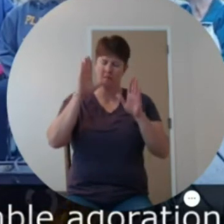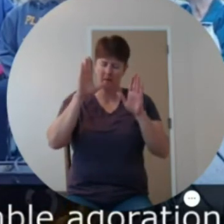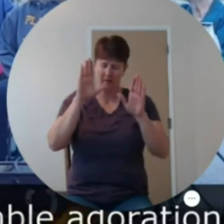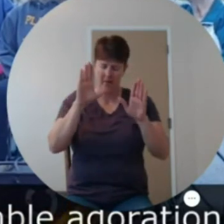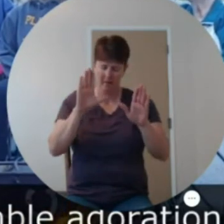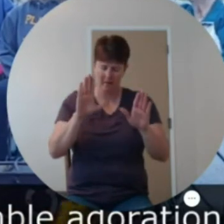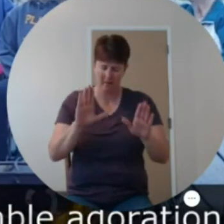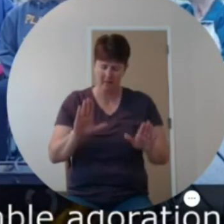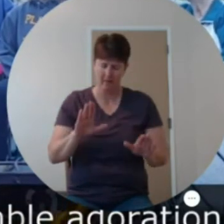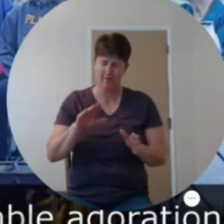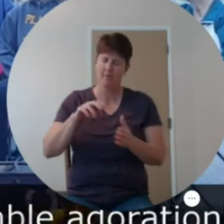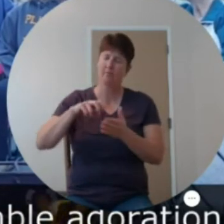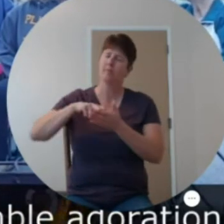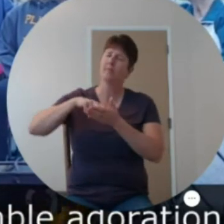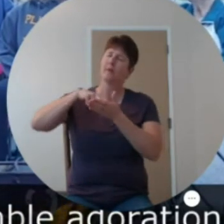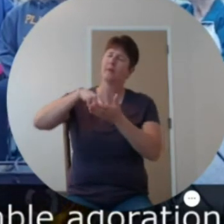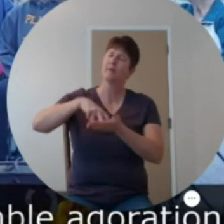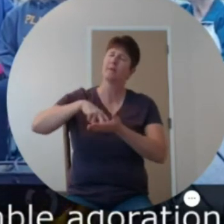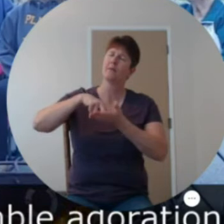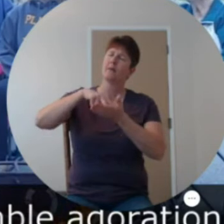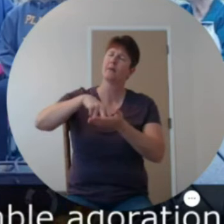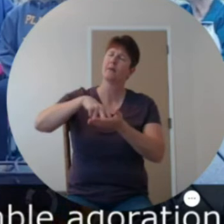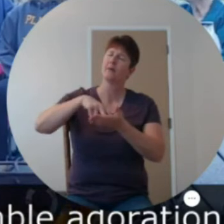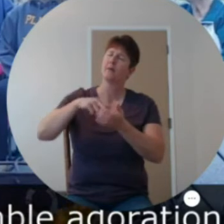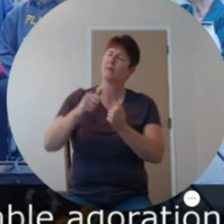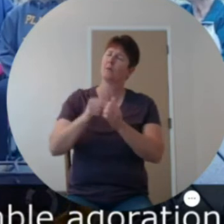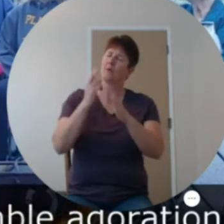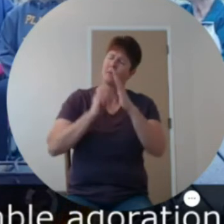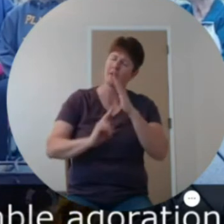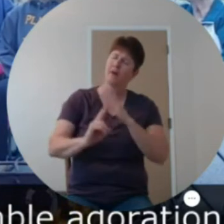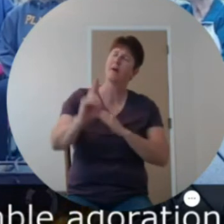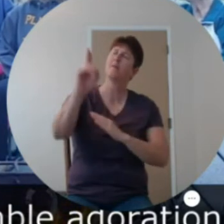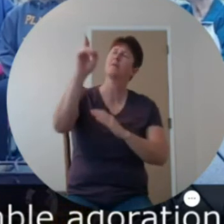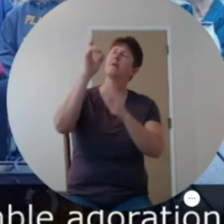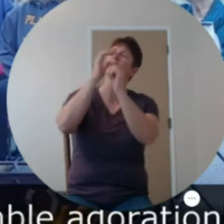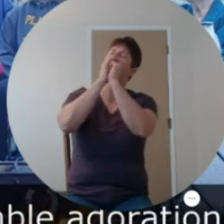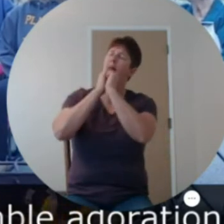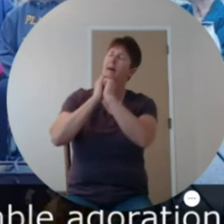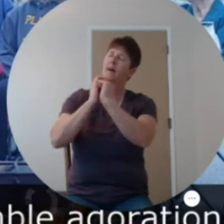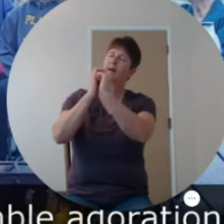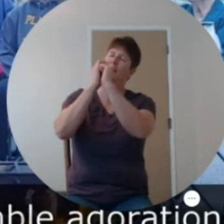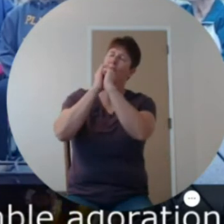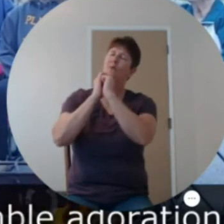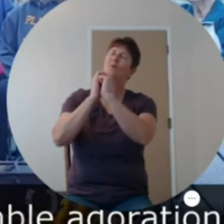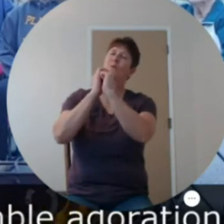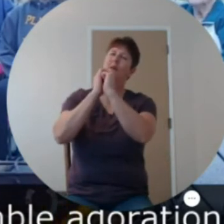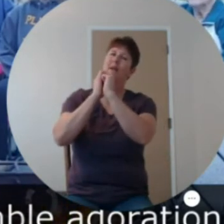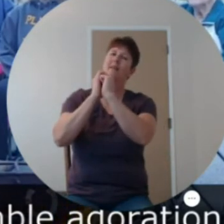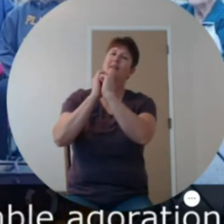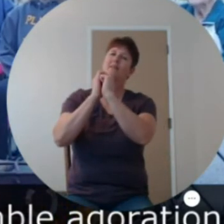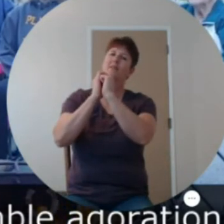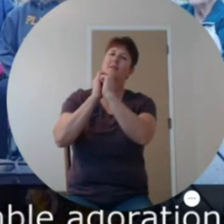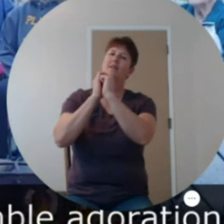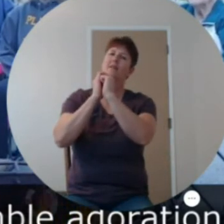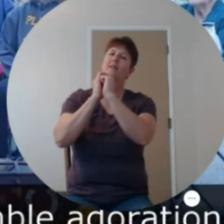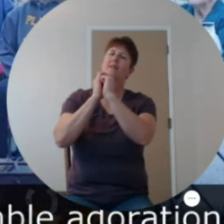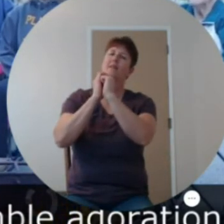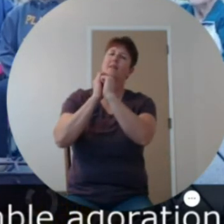In humble adoration